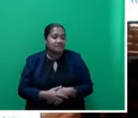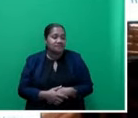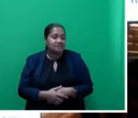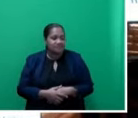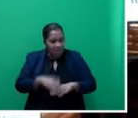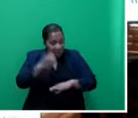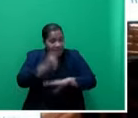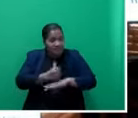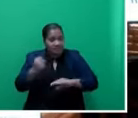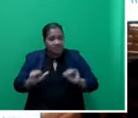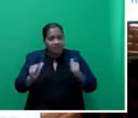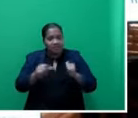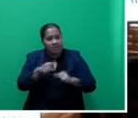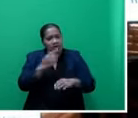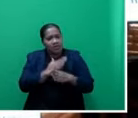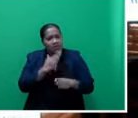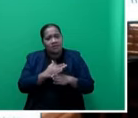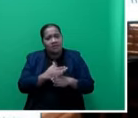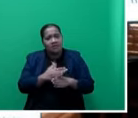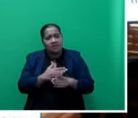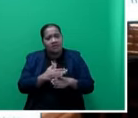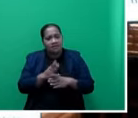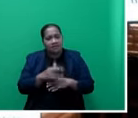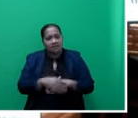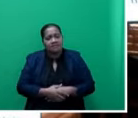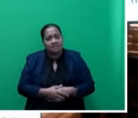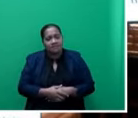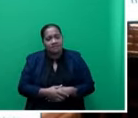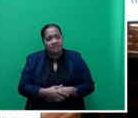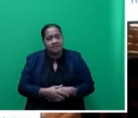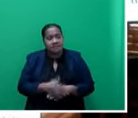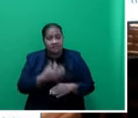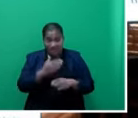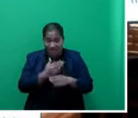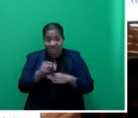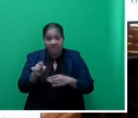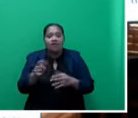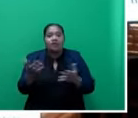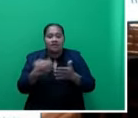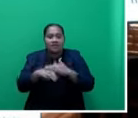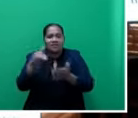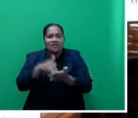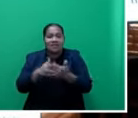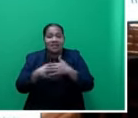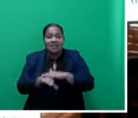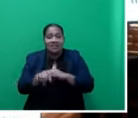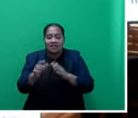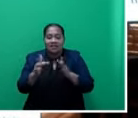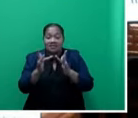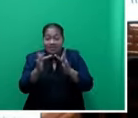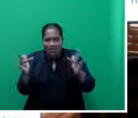government completed retrofitting works for the following ECs in Sembeto, in Bar. Narokoroquiao Village